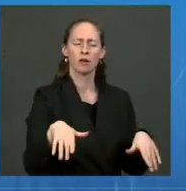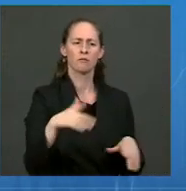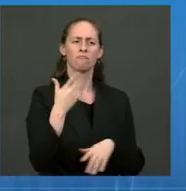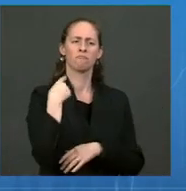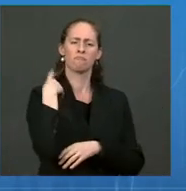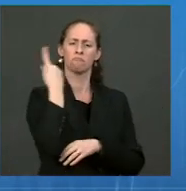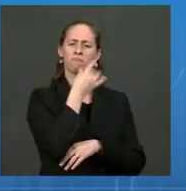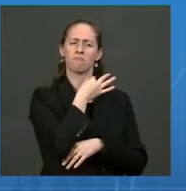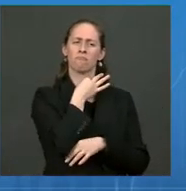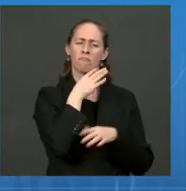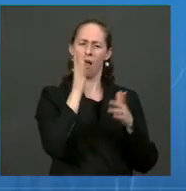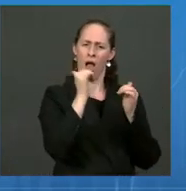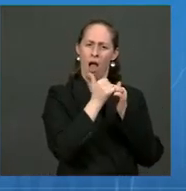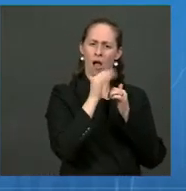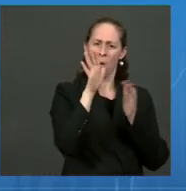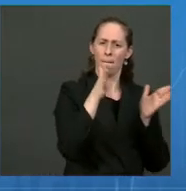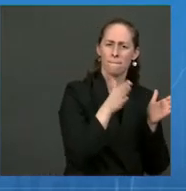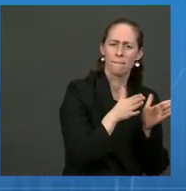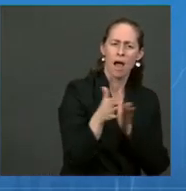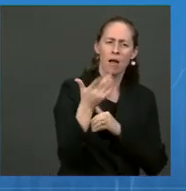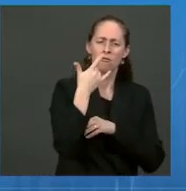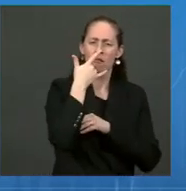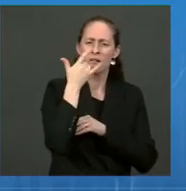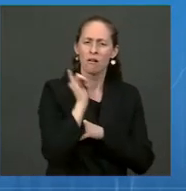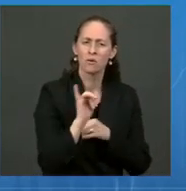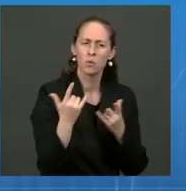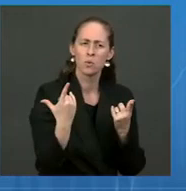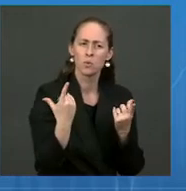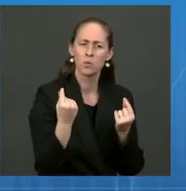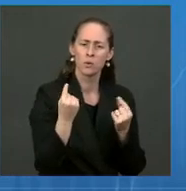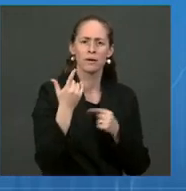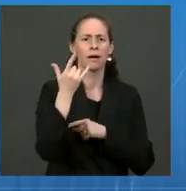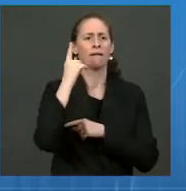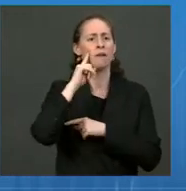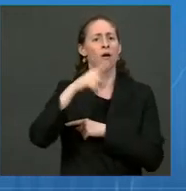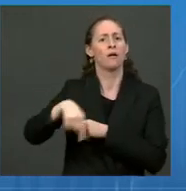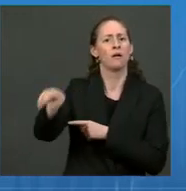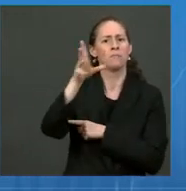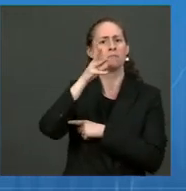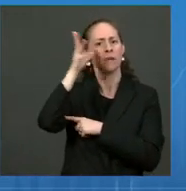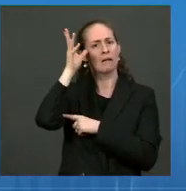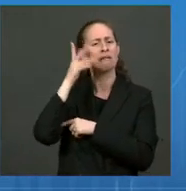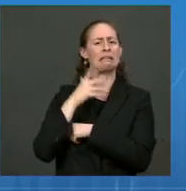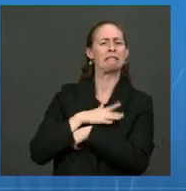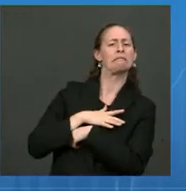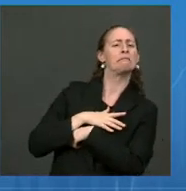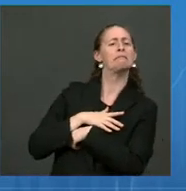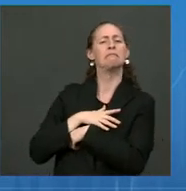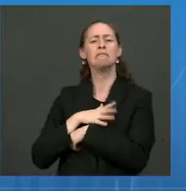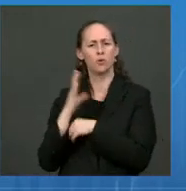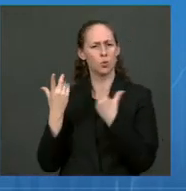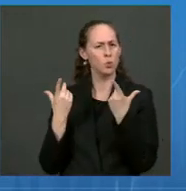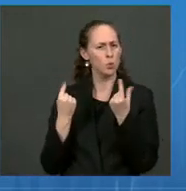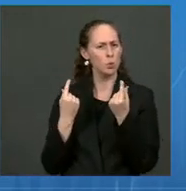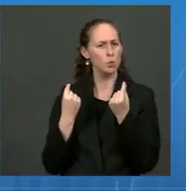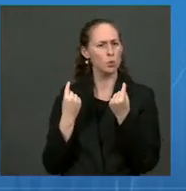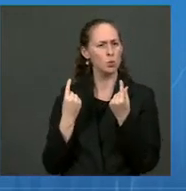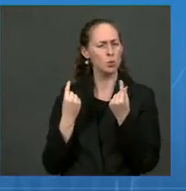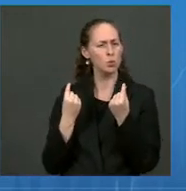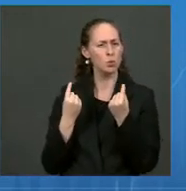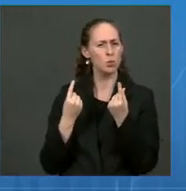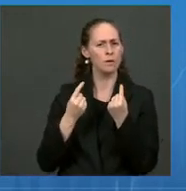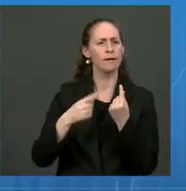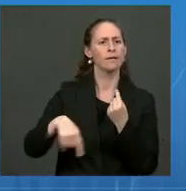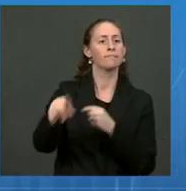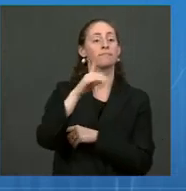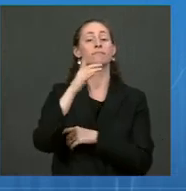address vaccine hesitancy among parents? And do you have any updates on timing for other COVID vaccines for children, specifically those under the age of five?